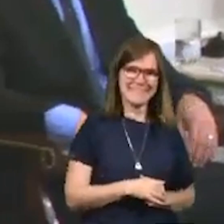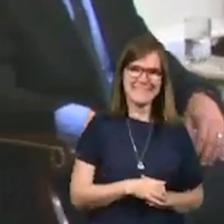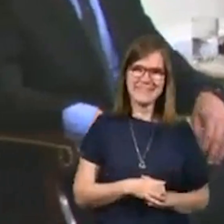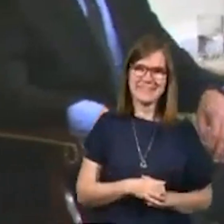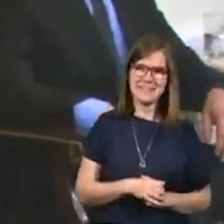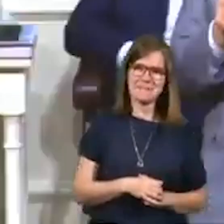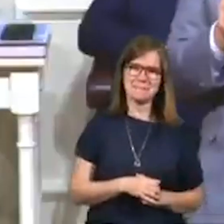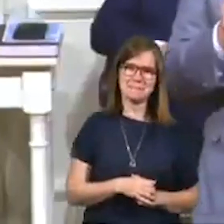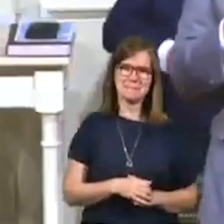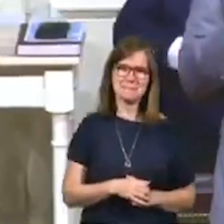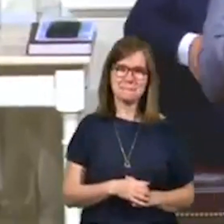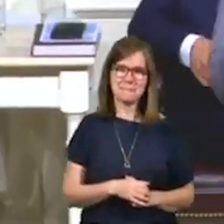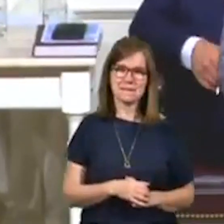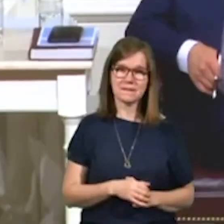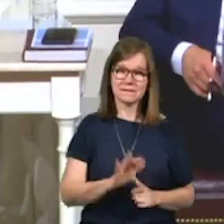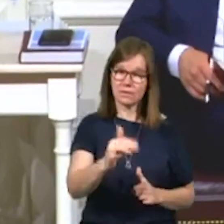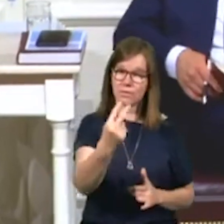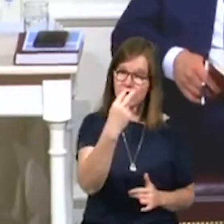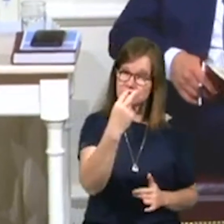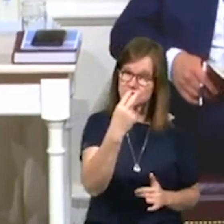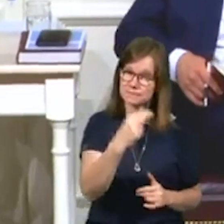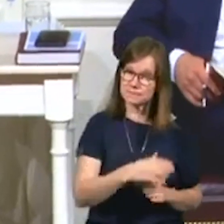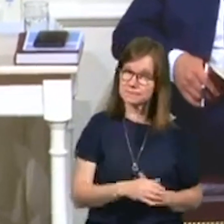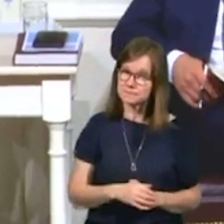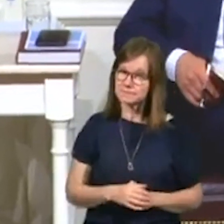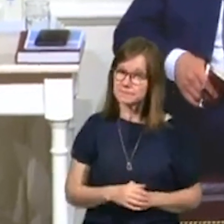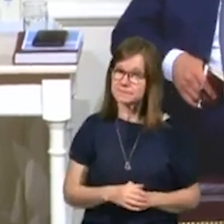watch this. Watch this.